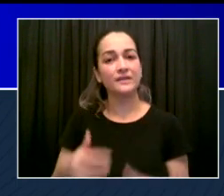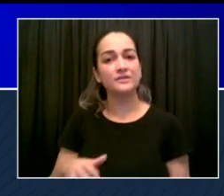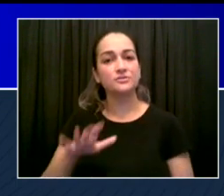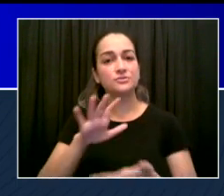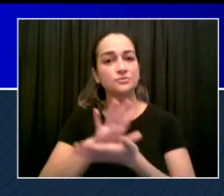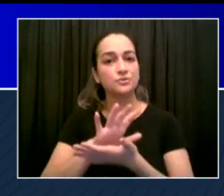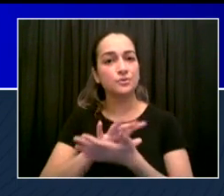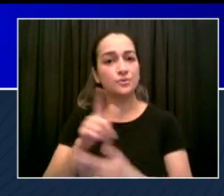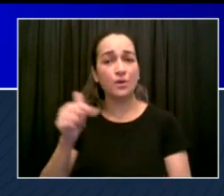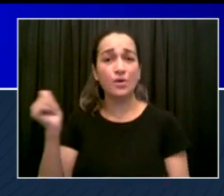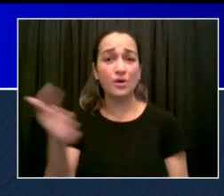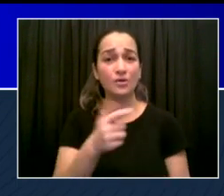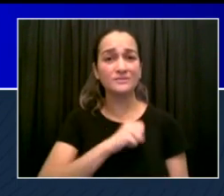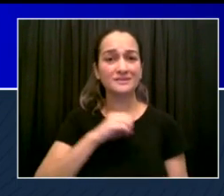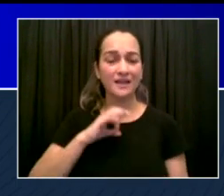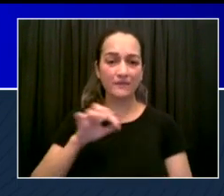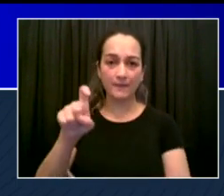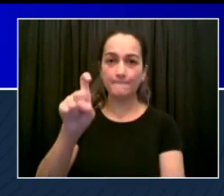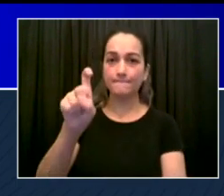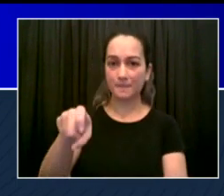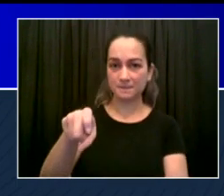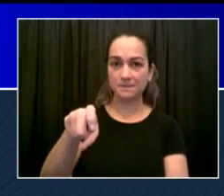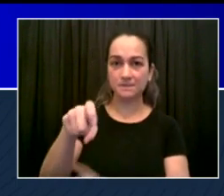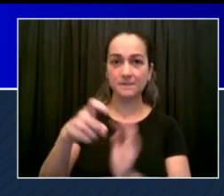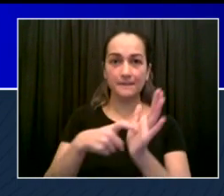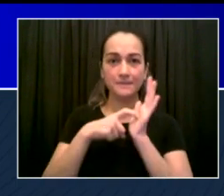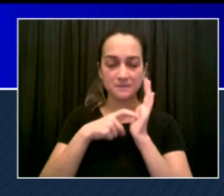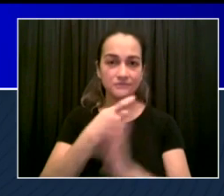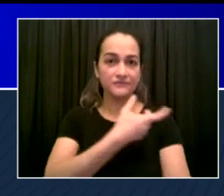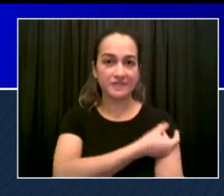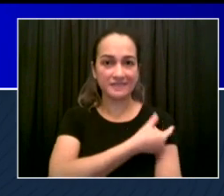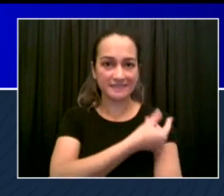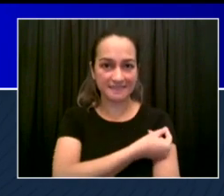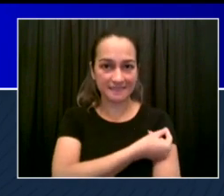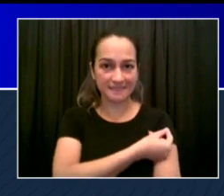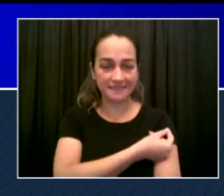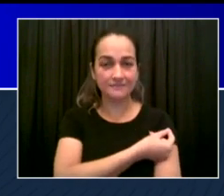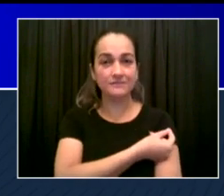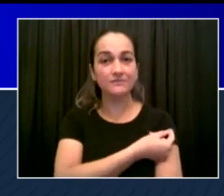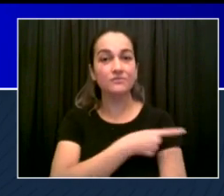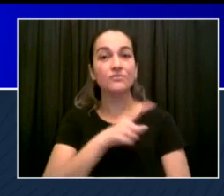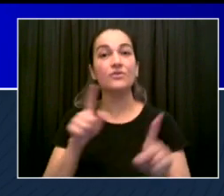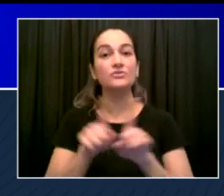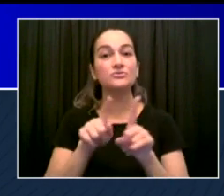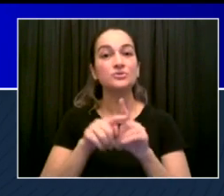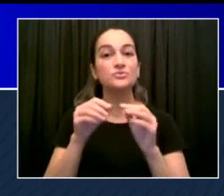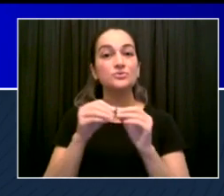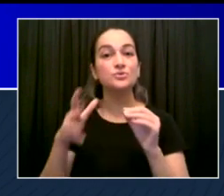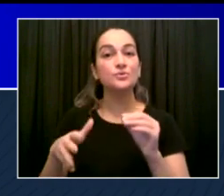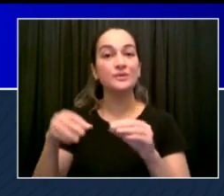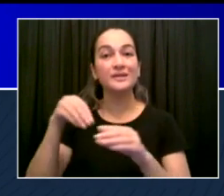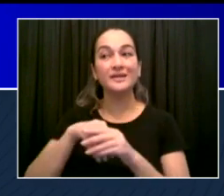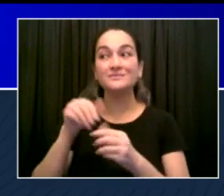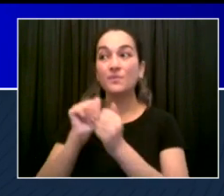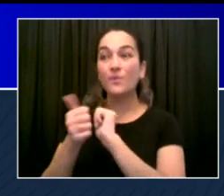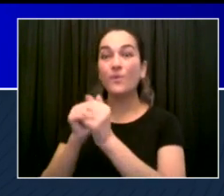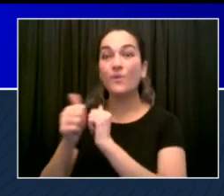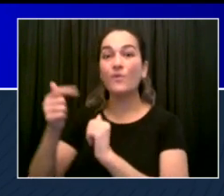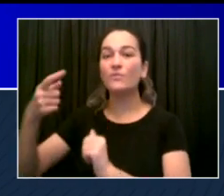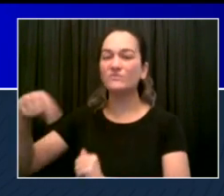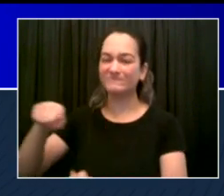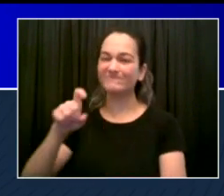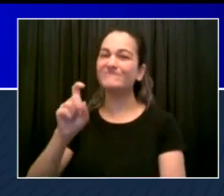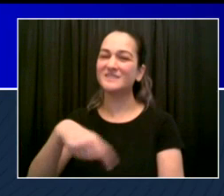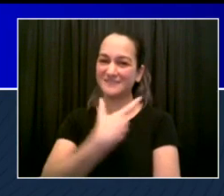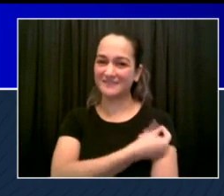PSAL sports, a vaccine mandate as well. All of these things together, layer upon layer upon layer, are